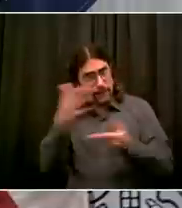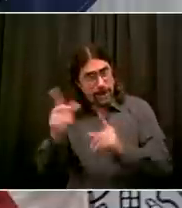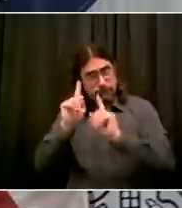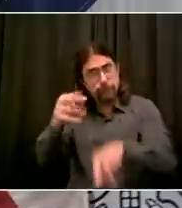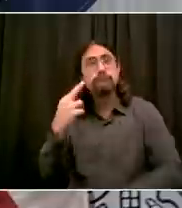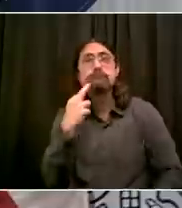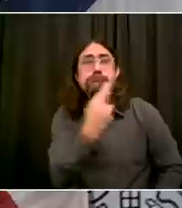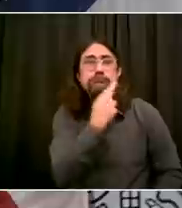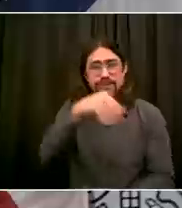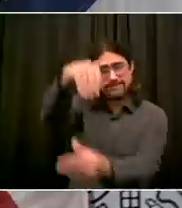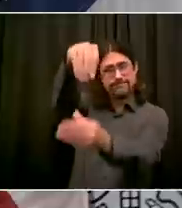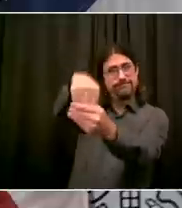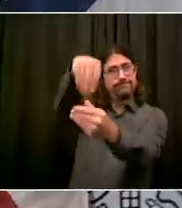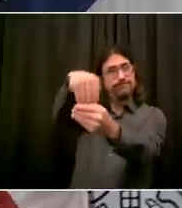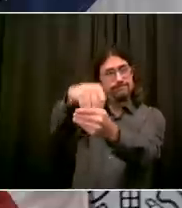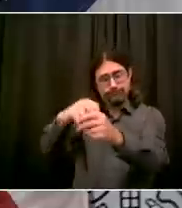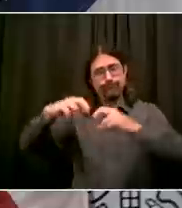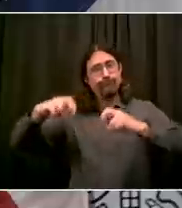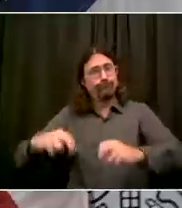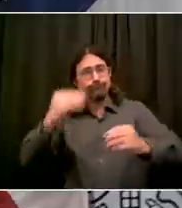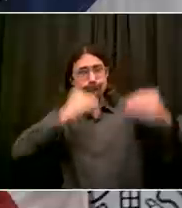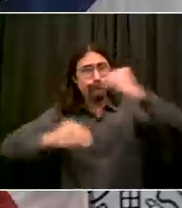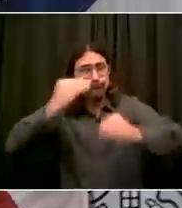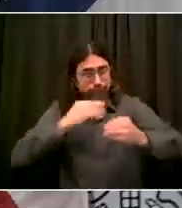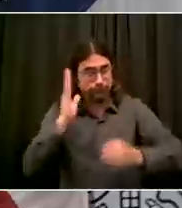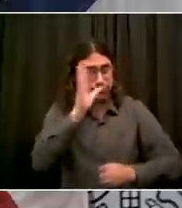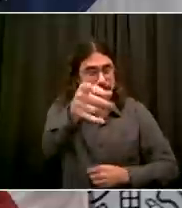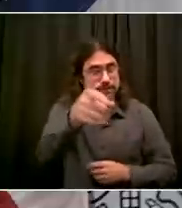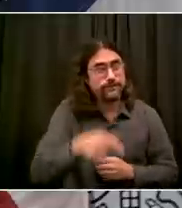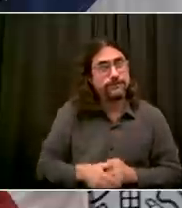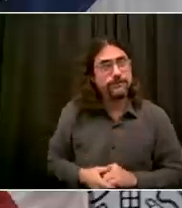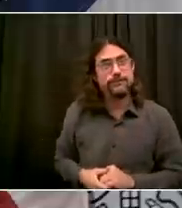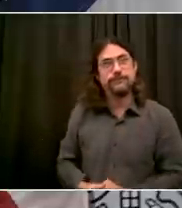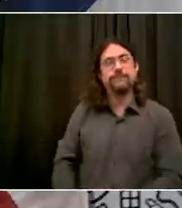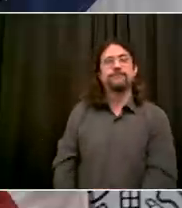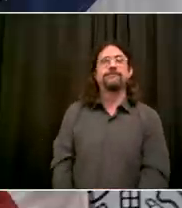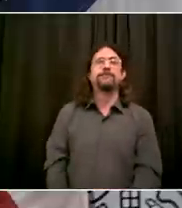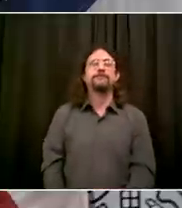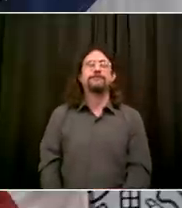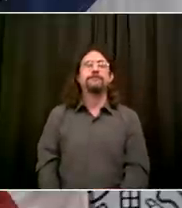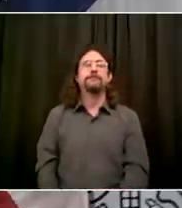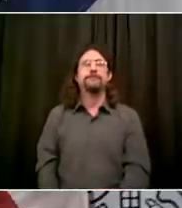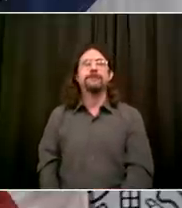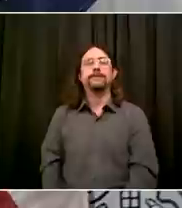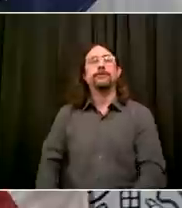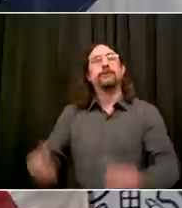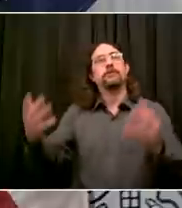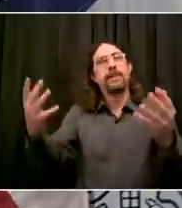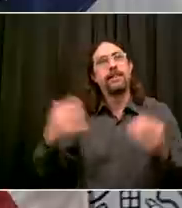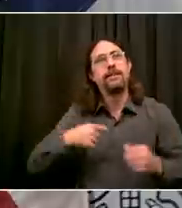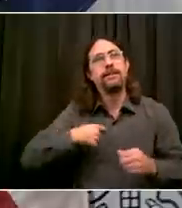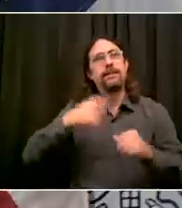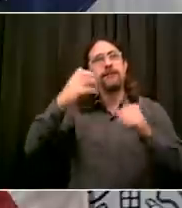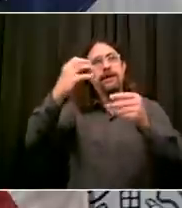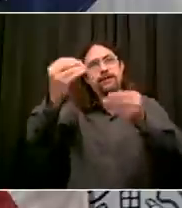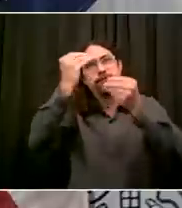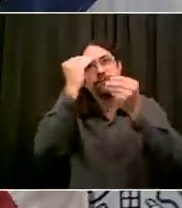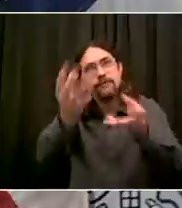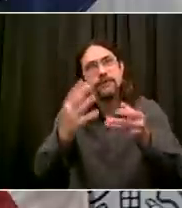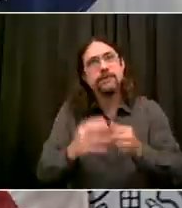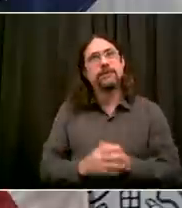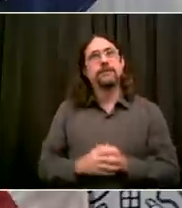I have had great experiences starting with Melba's up in Harlem and I was up at Mario's on Arthur Avenue, which was fantastic.